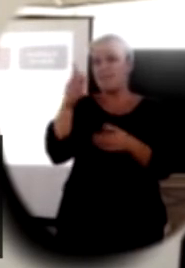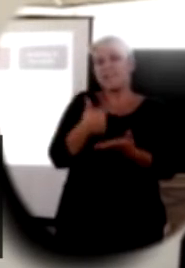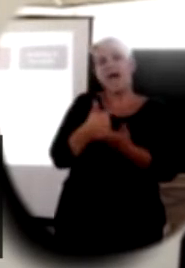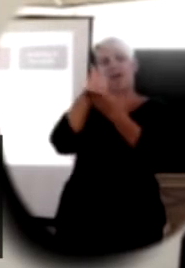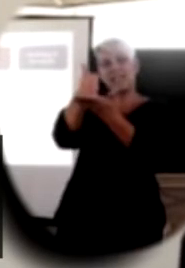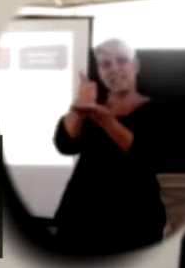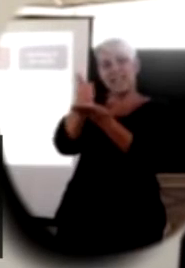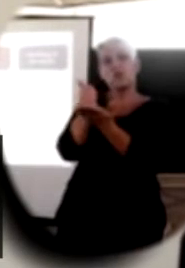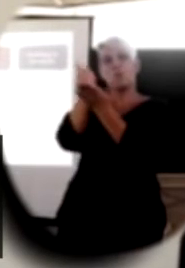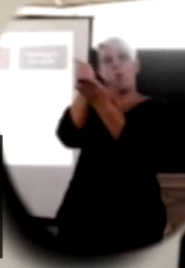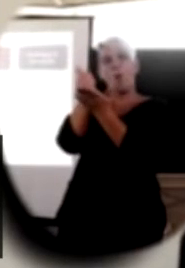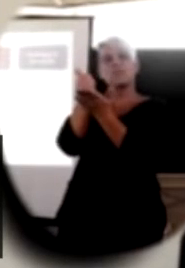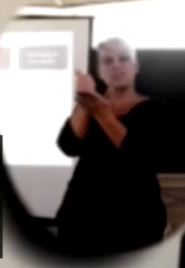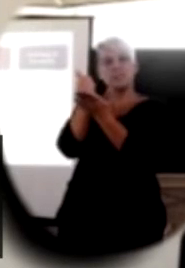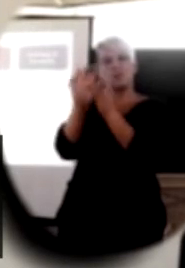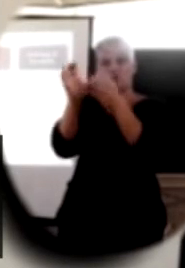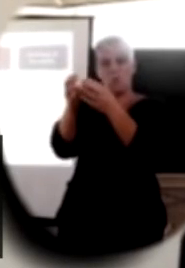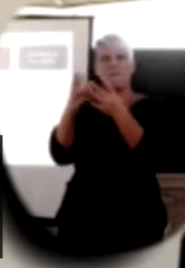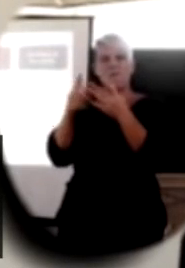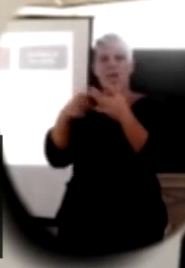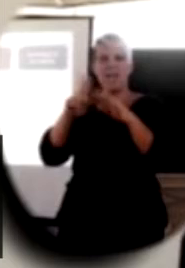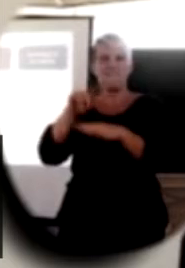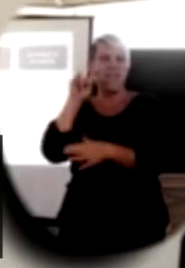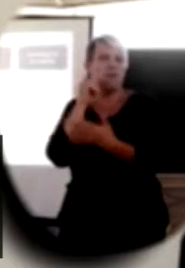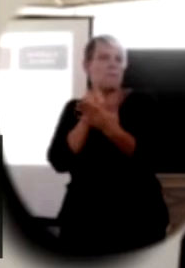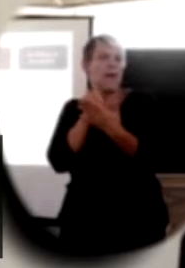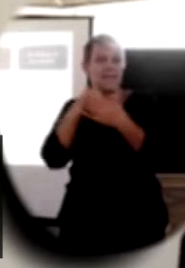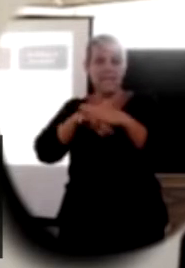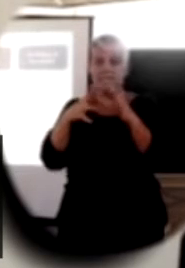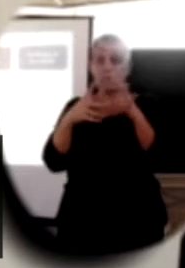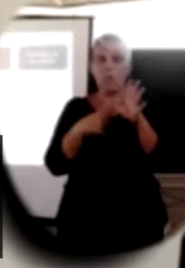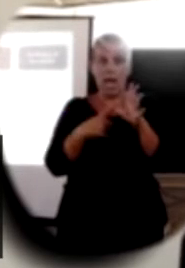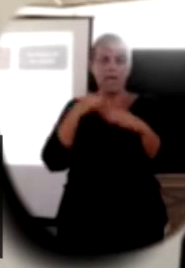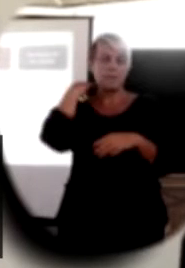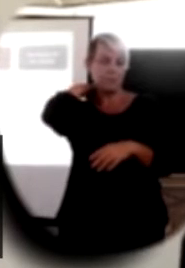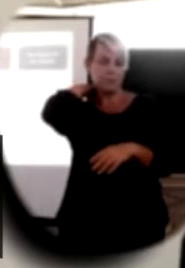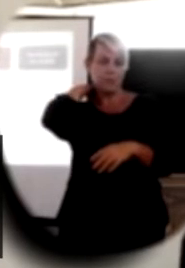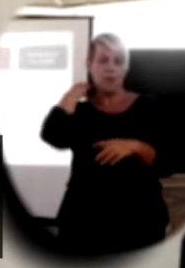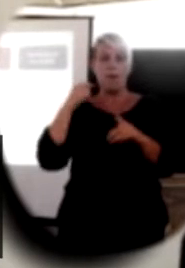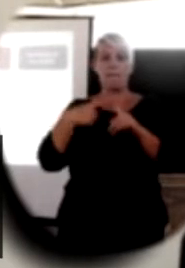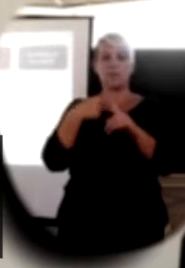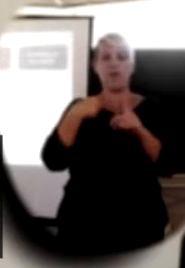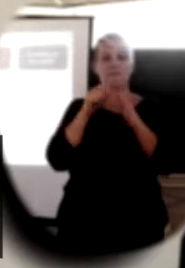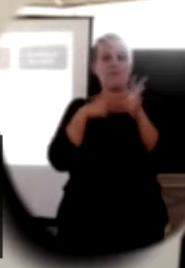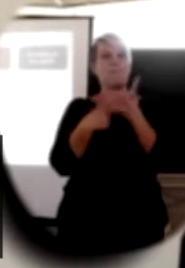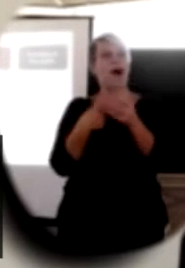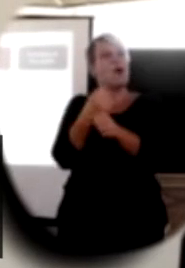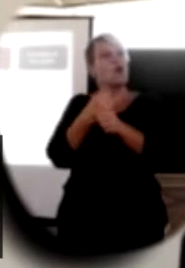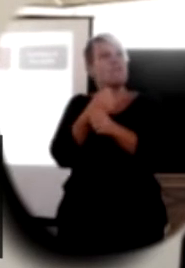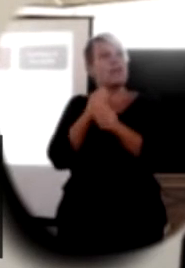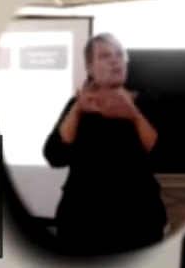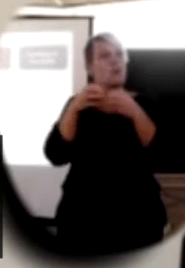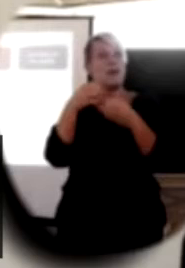and support service for any hearing impaired births in Western Australia. We also have the Park Coffee Group which meets